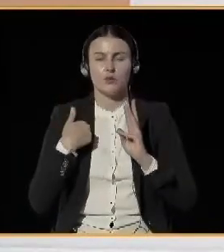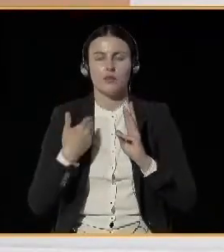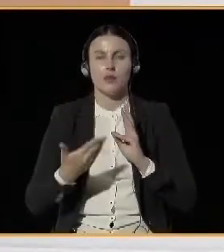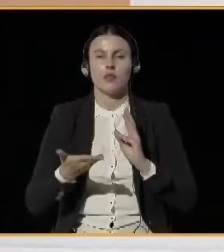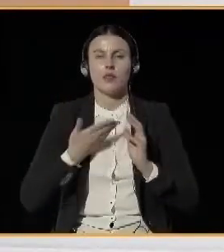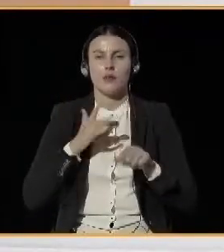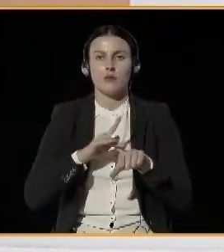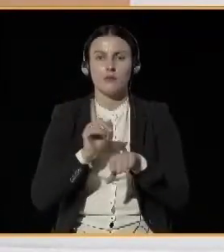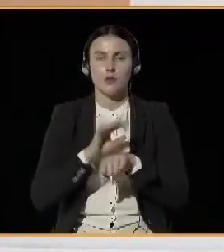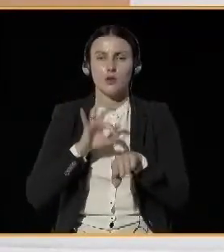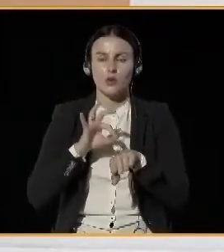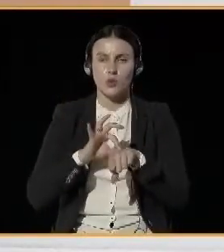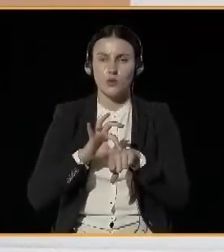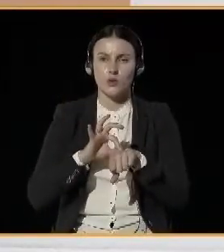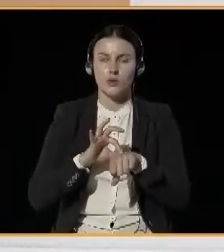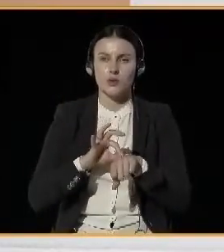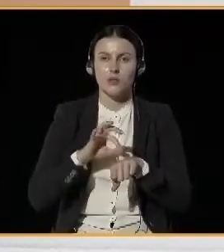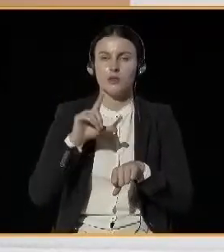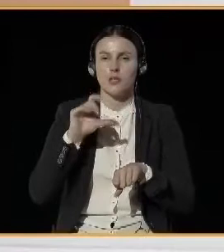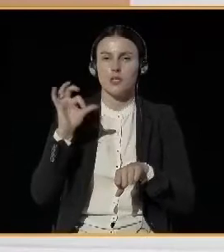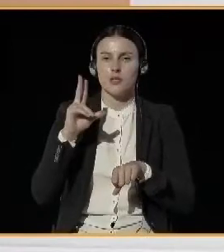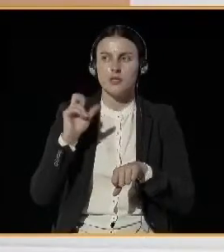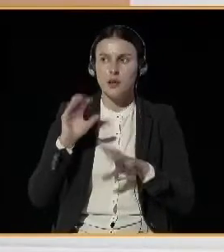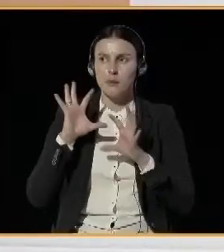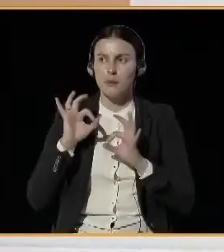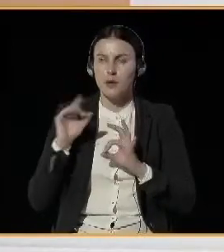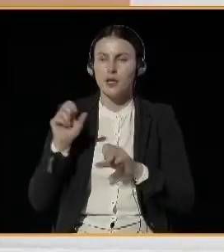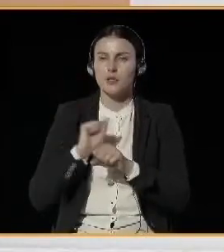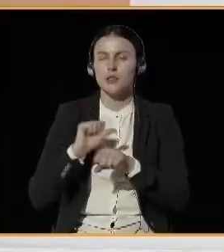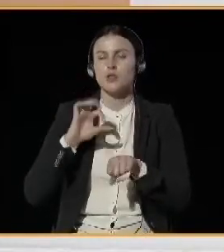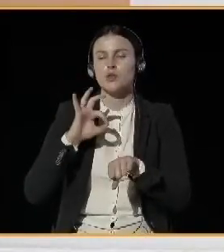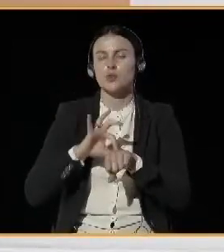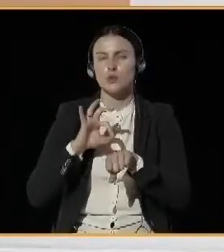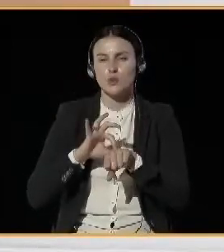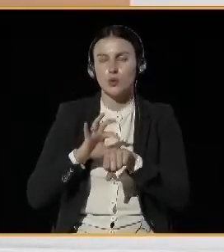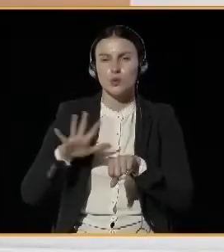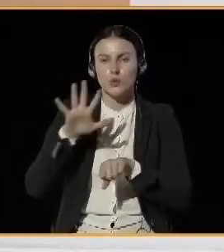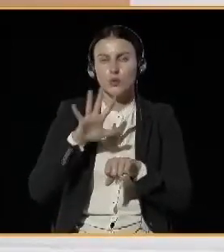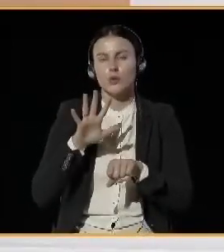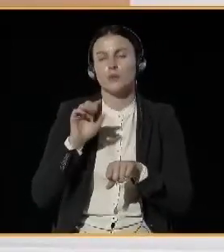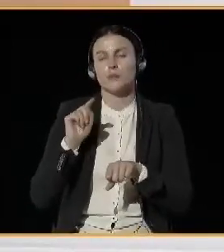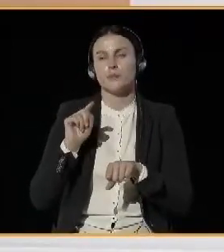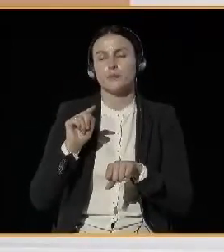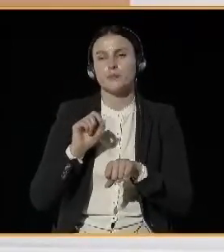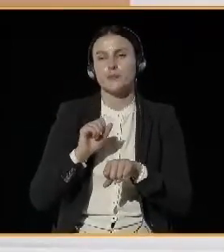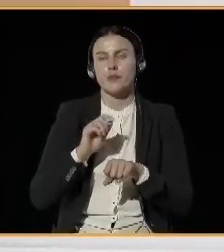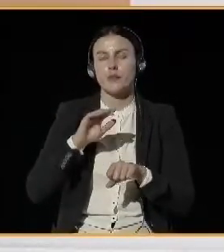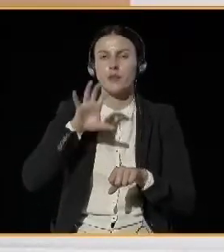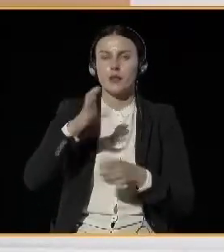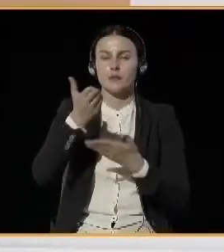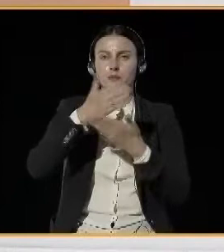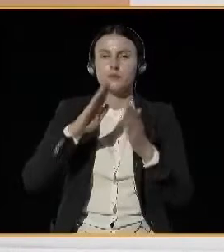environment thematic leader who is assistant professor at Department of Air Conditioning, Hitting Gas and Air Protection